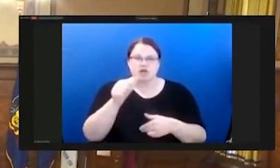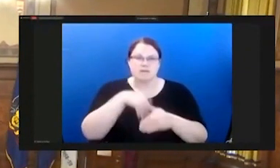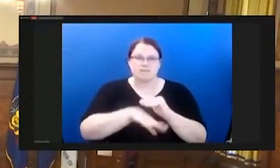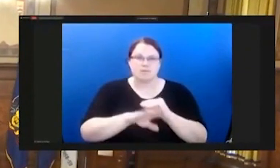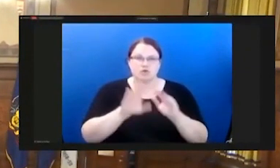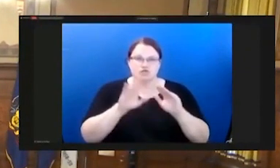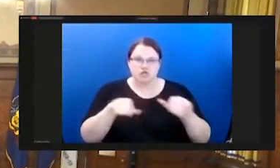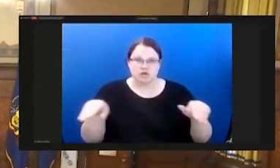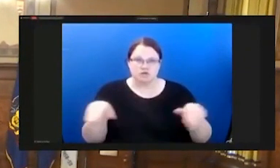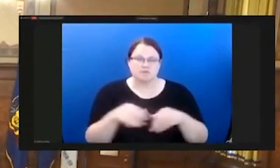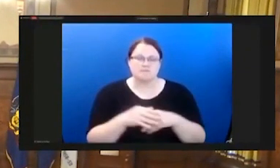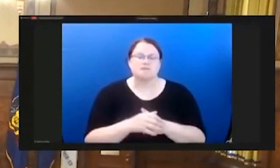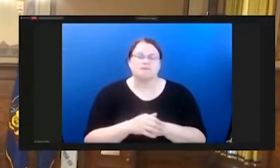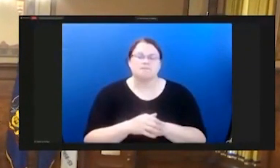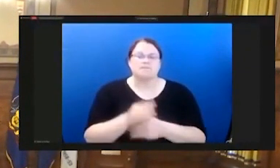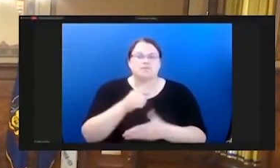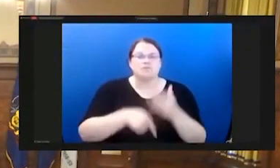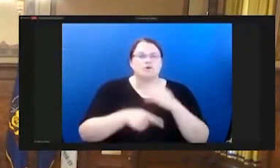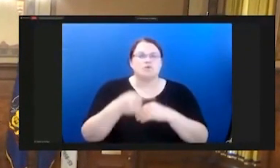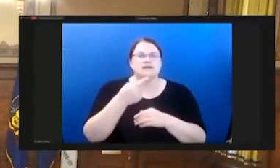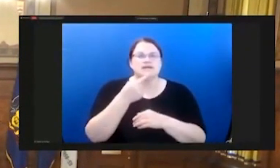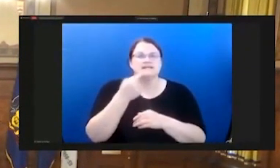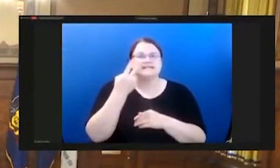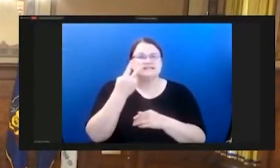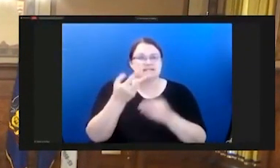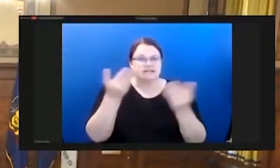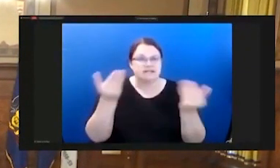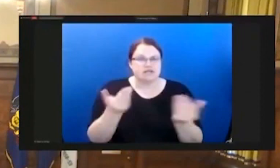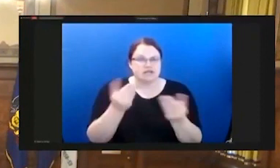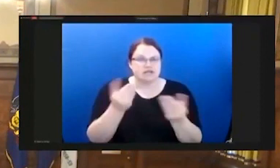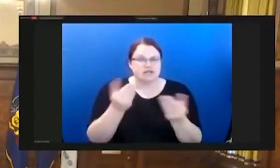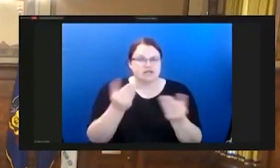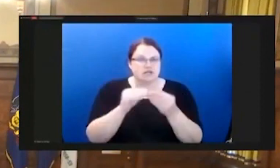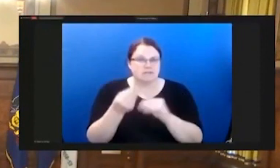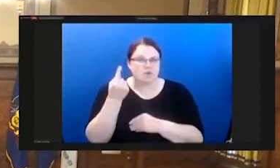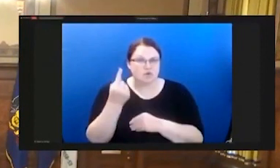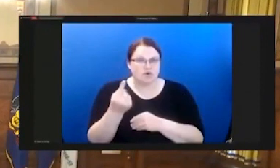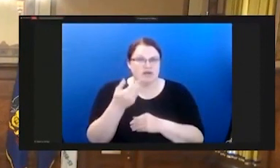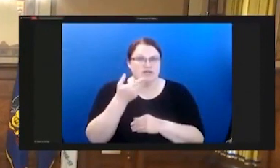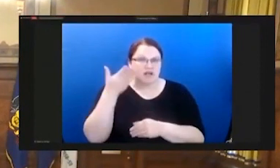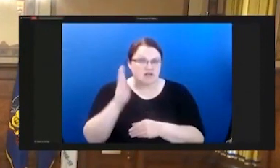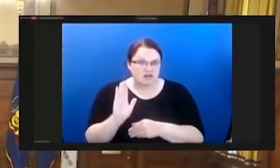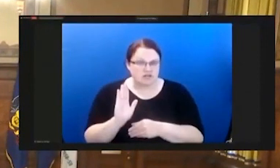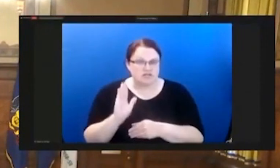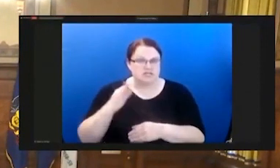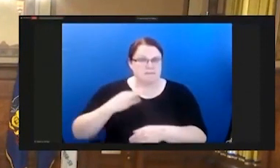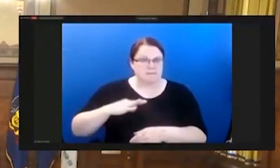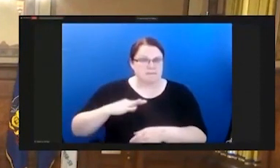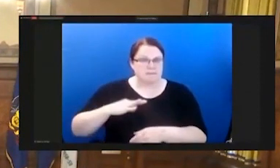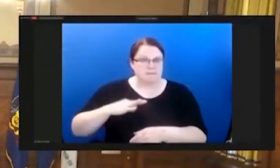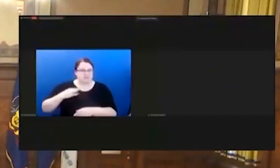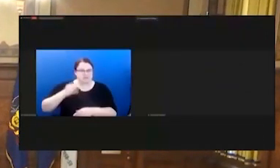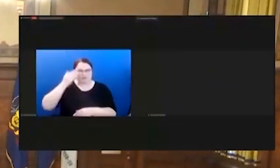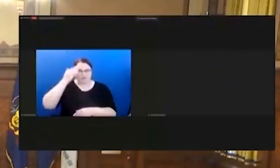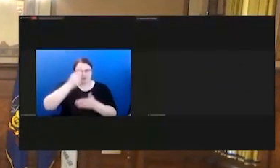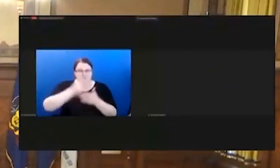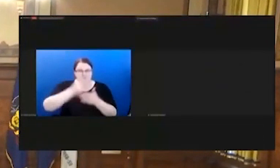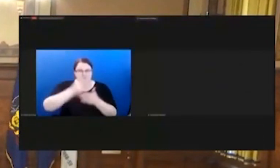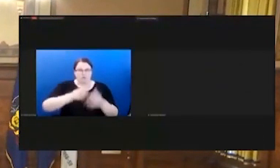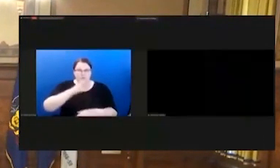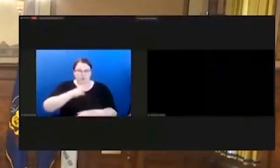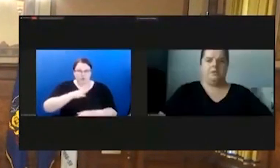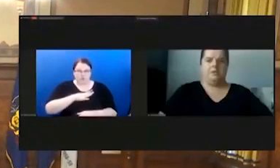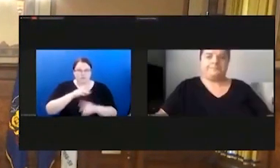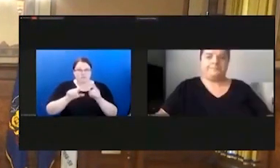So, what we see here is number one, thank goodness that Pittsburgh knows what a woman is. But number